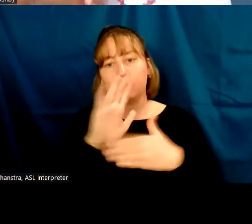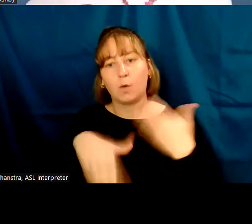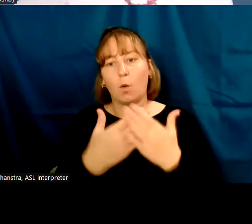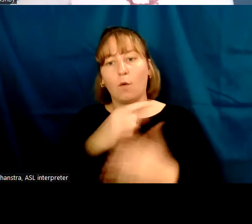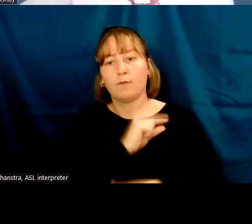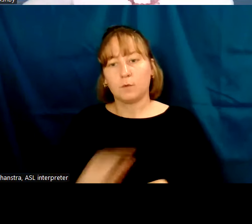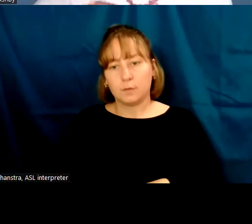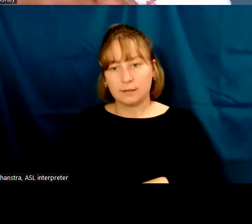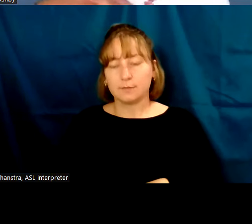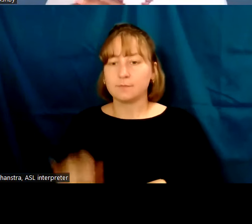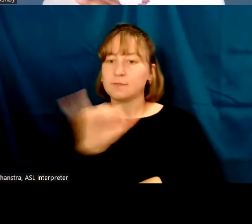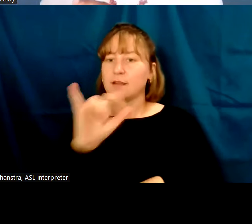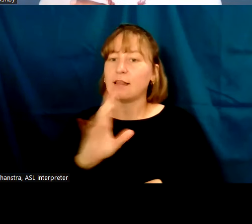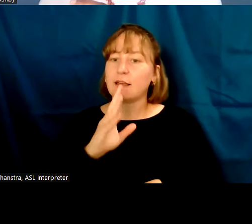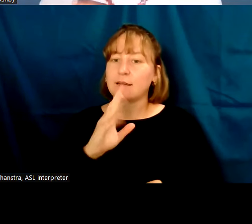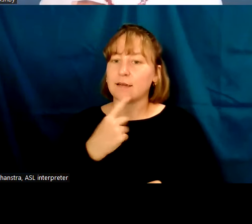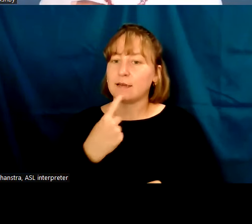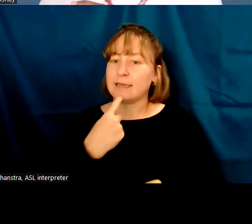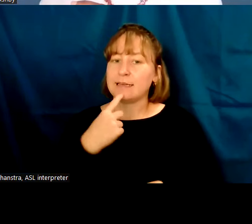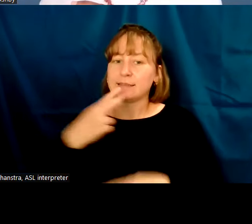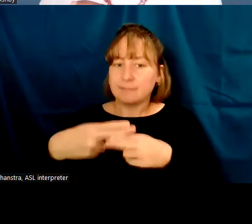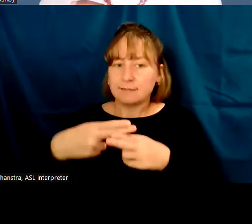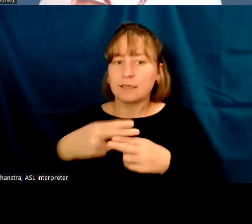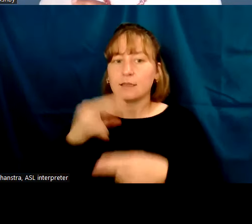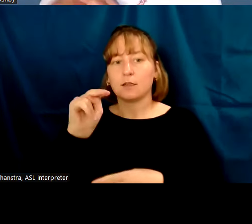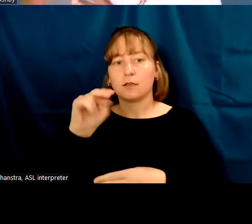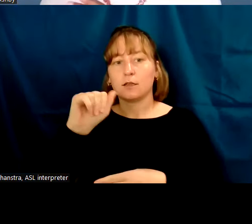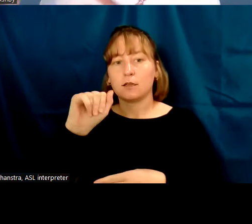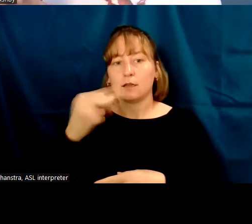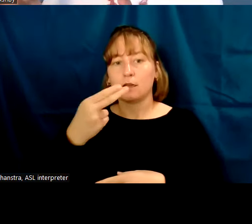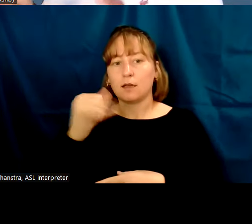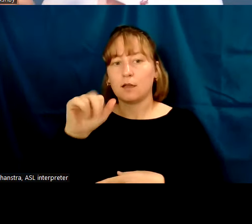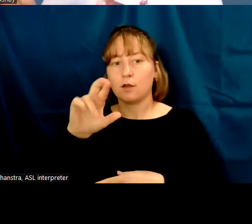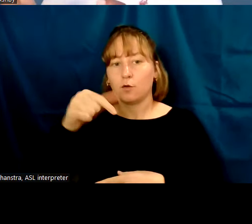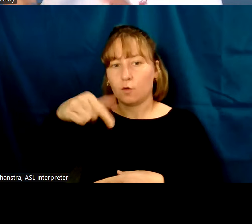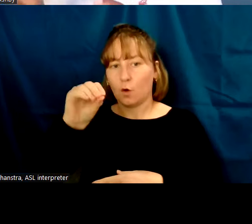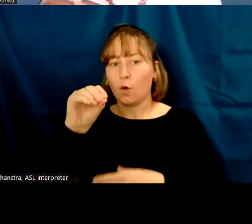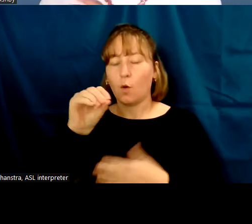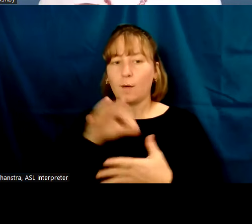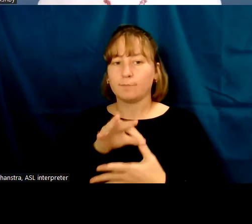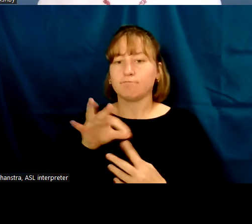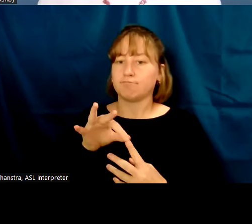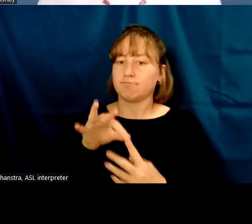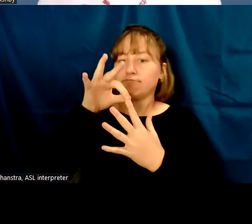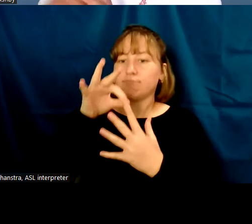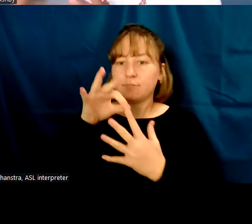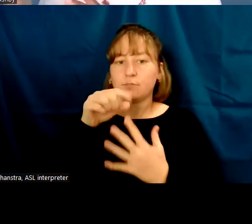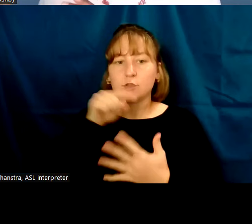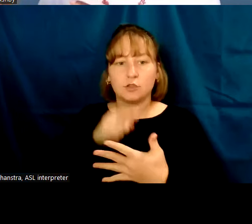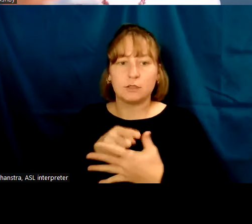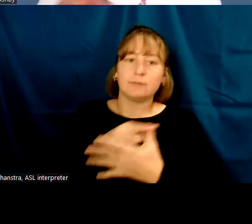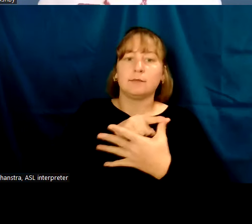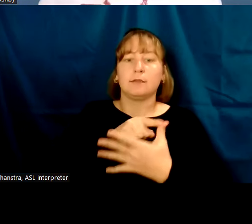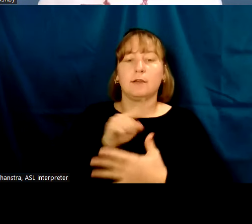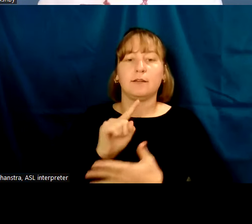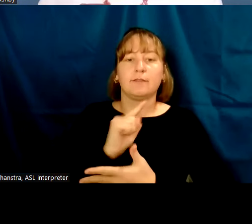So as I mentioned, Nahirko is the outlier. She precedes this cluster of sole ruling queens by